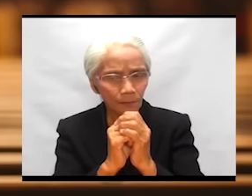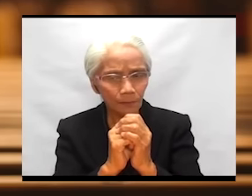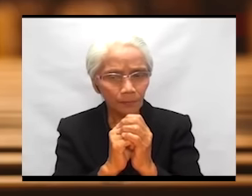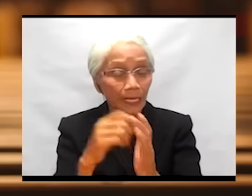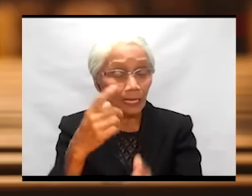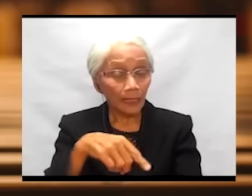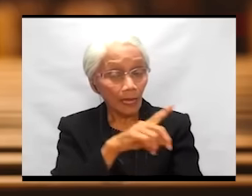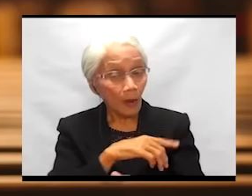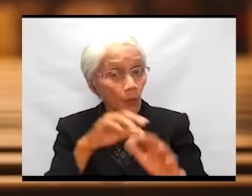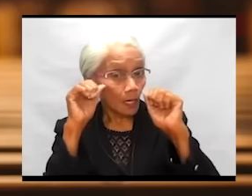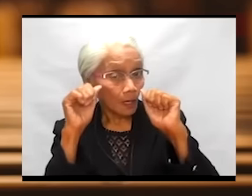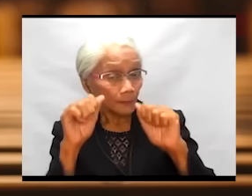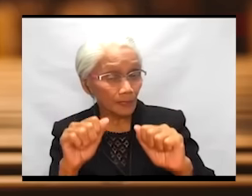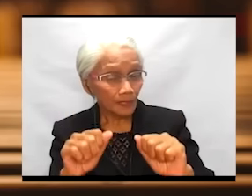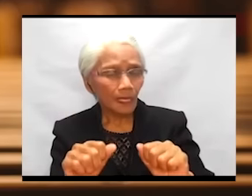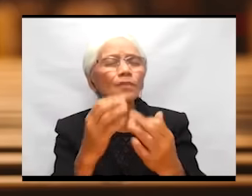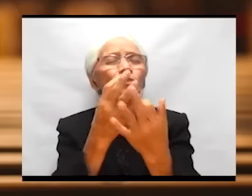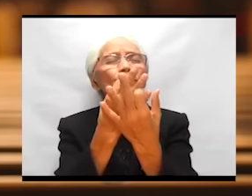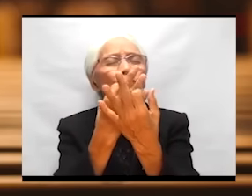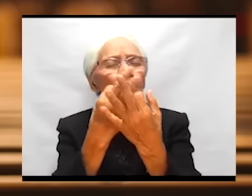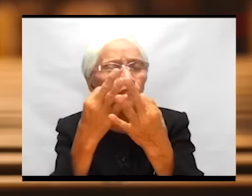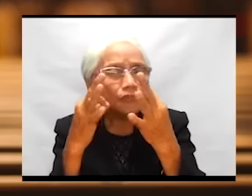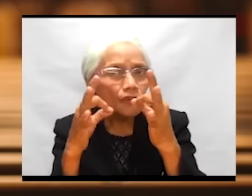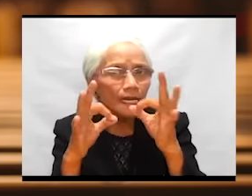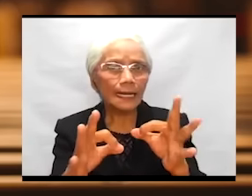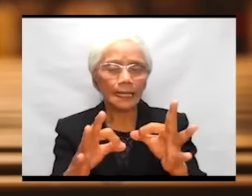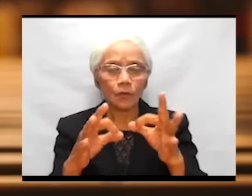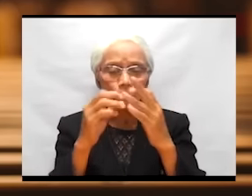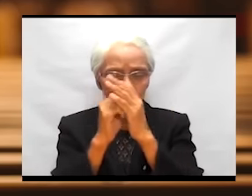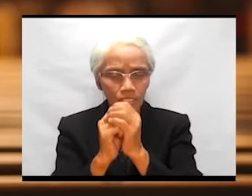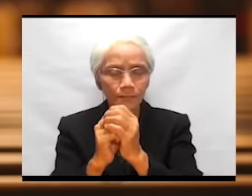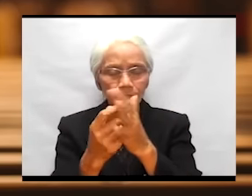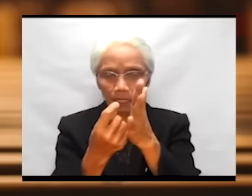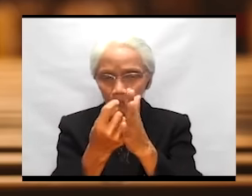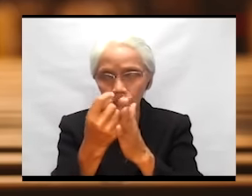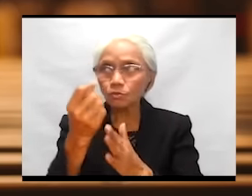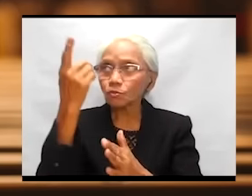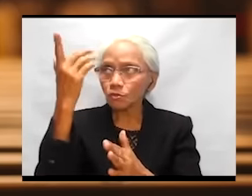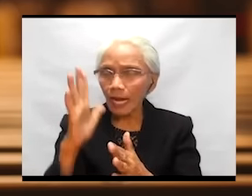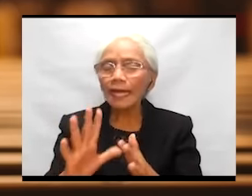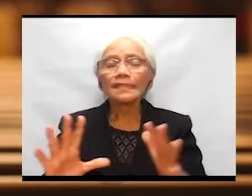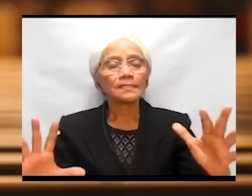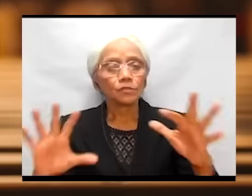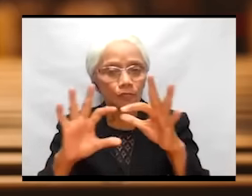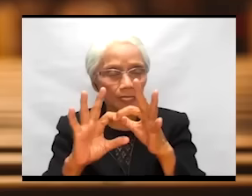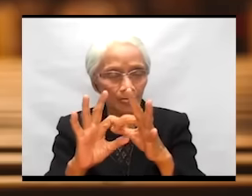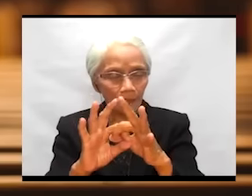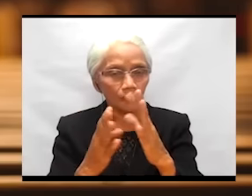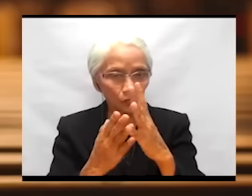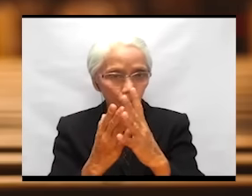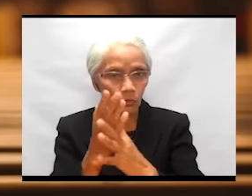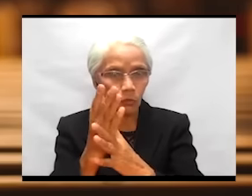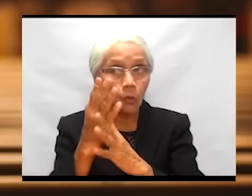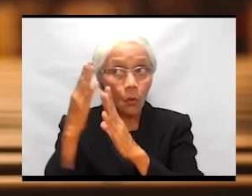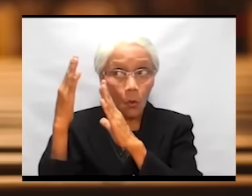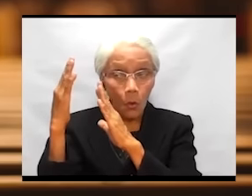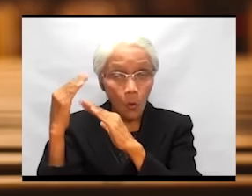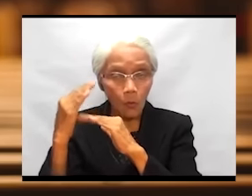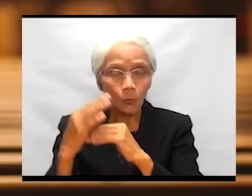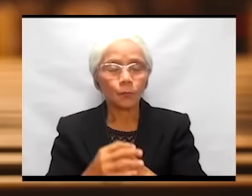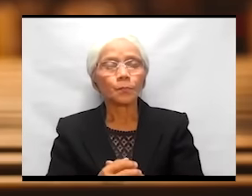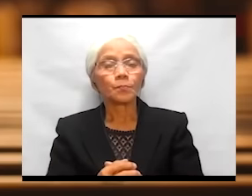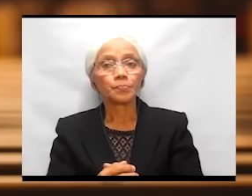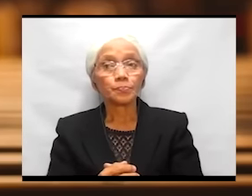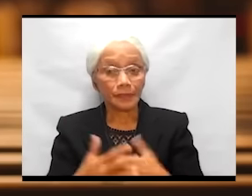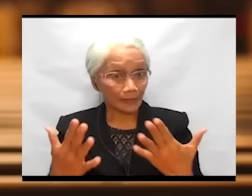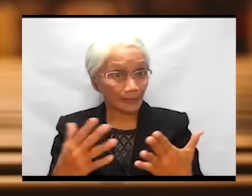And our capacity to freely worship the true God is connected to hope. For